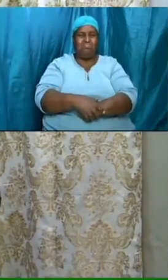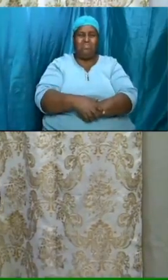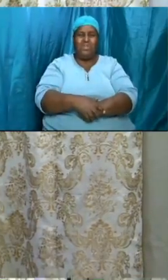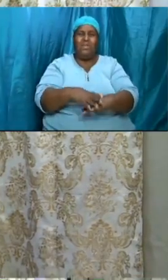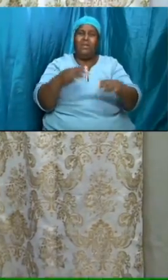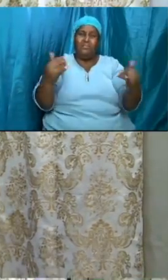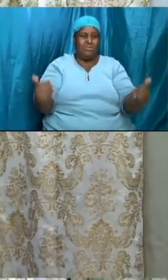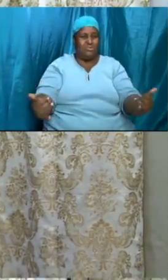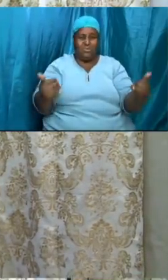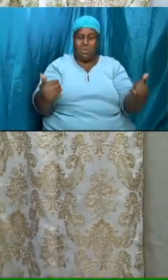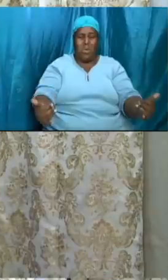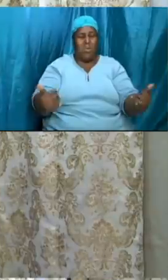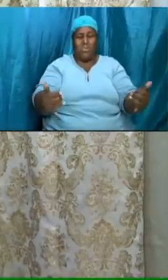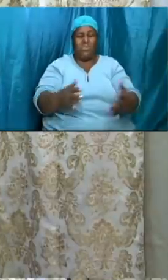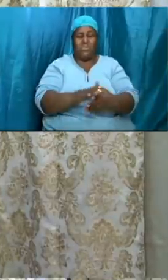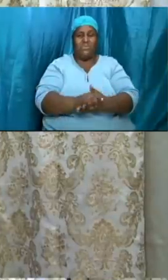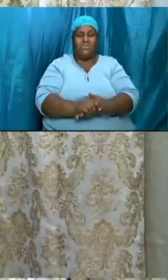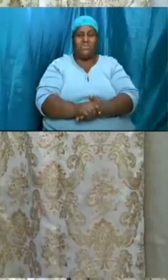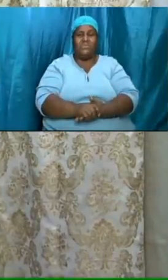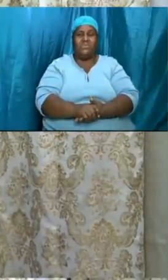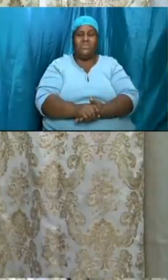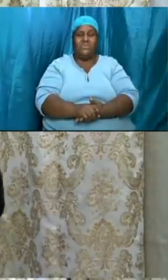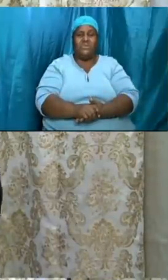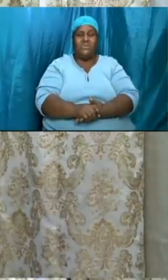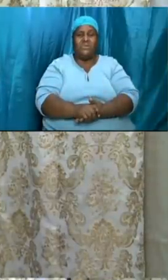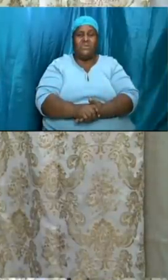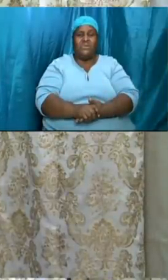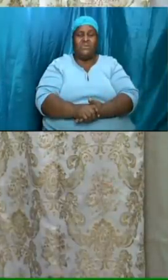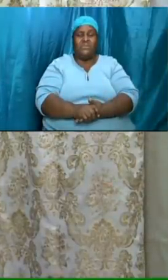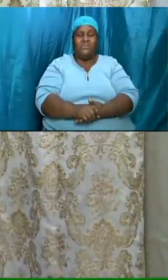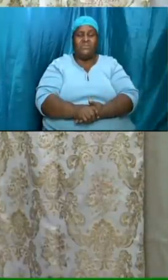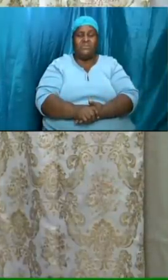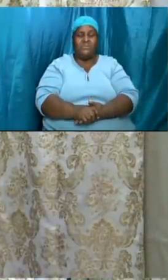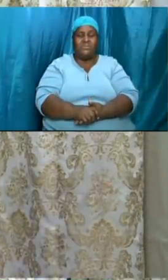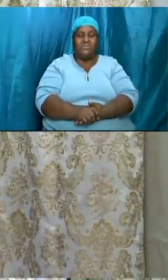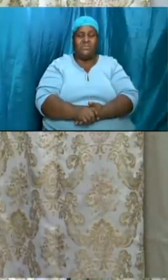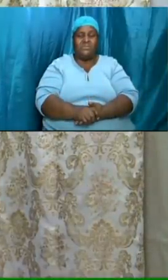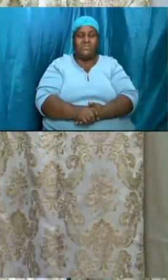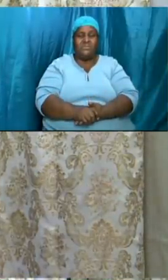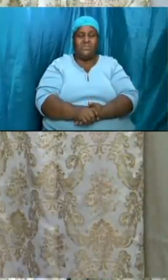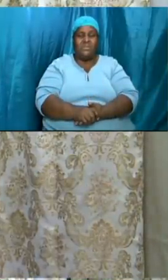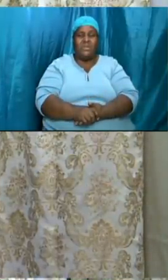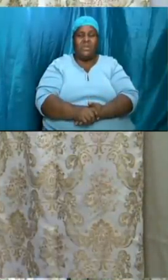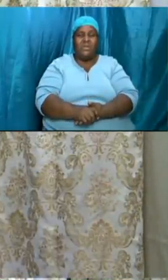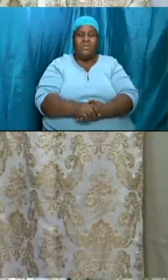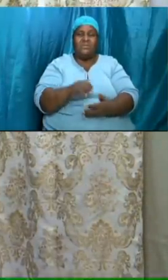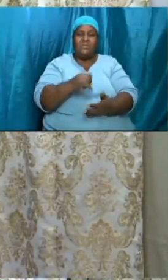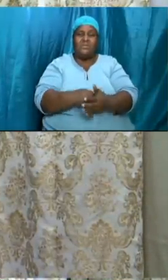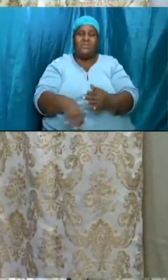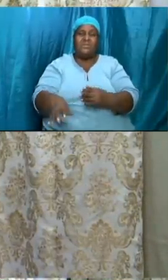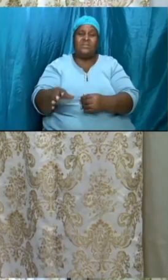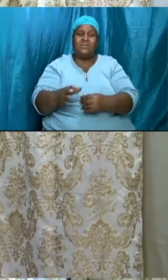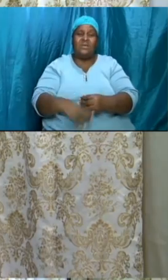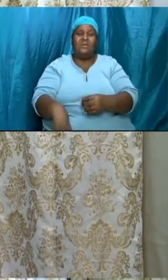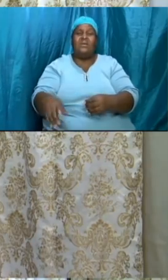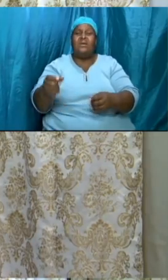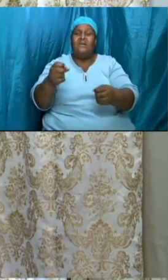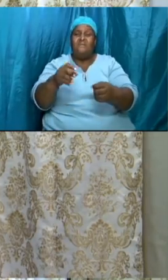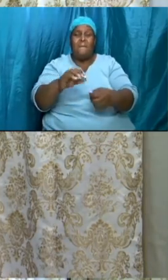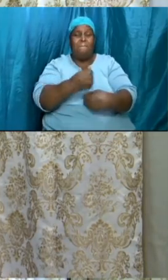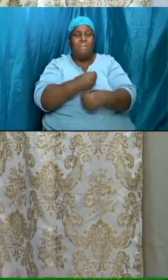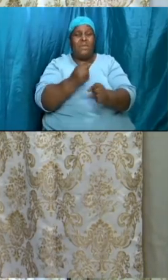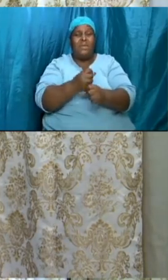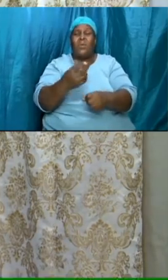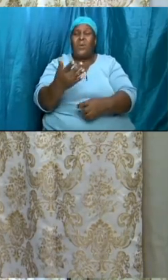hearing prophecy and hearing end time stories and events it is about getting our houses in order